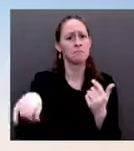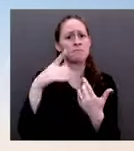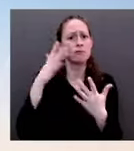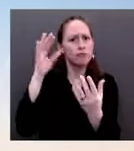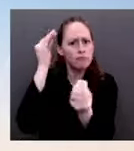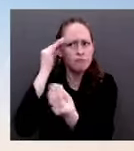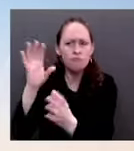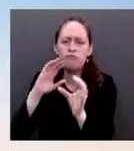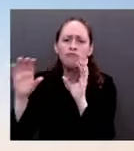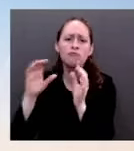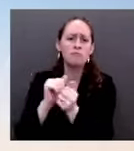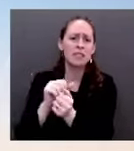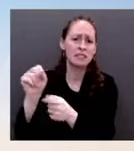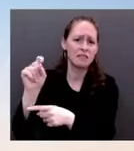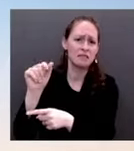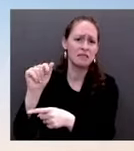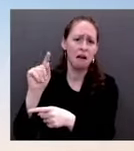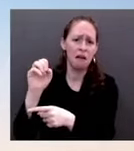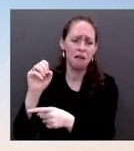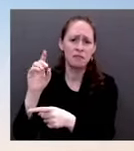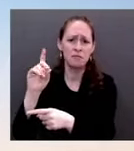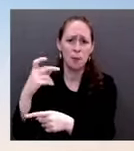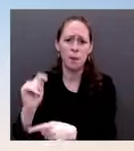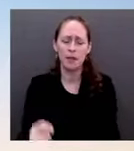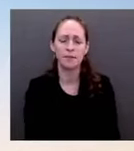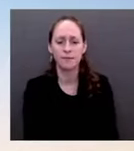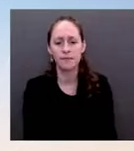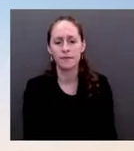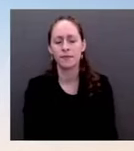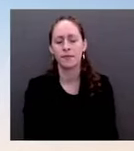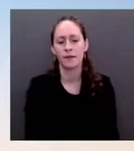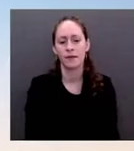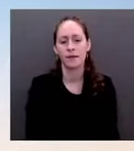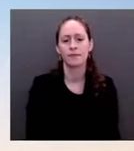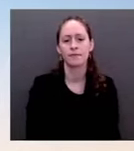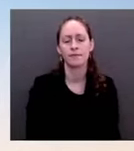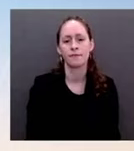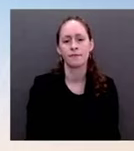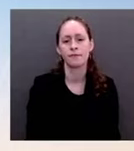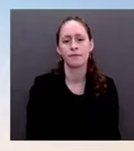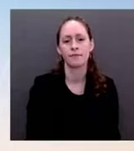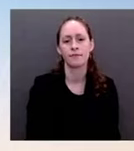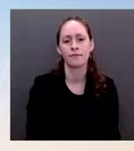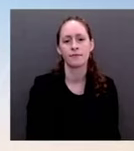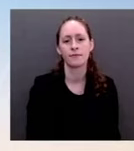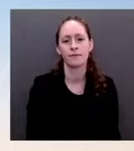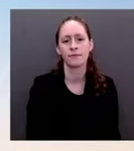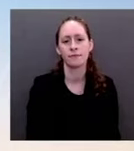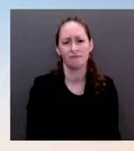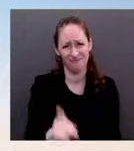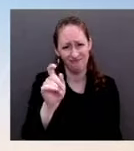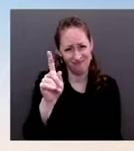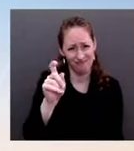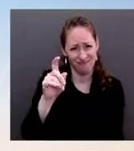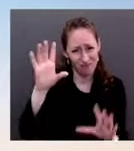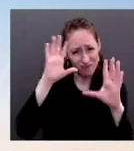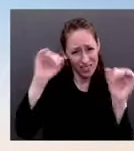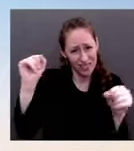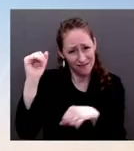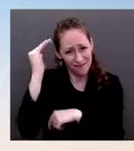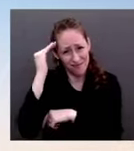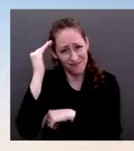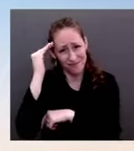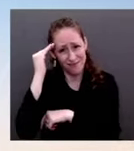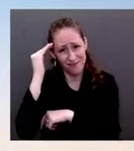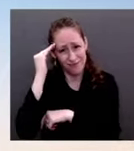he appear to be dismissing the idea of proactive deterrence? Ms. Well, the President certainly does not dismiss that idea,